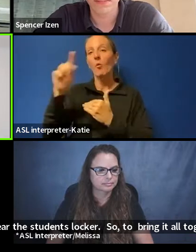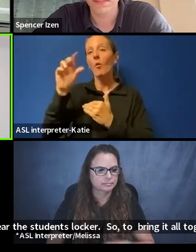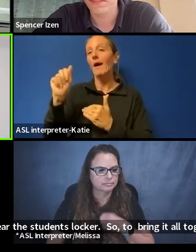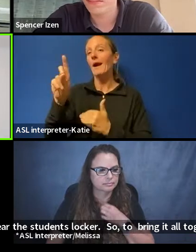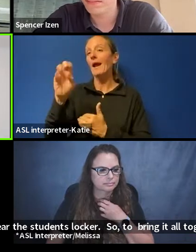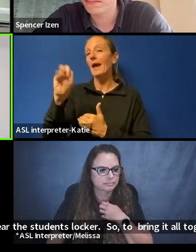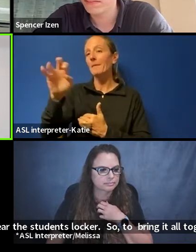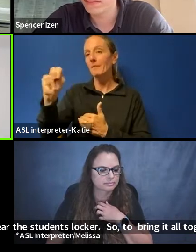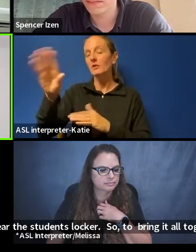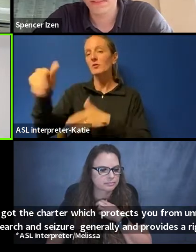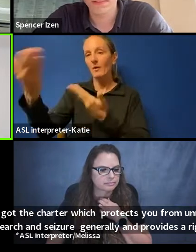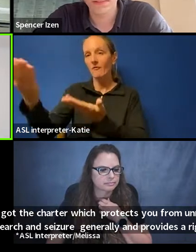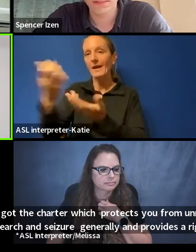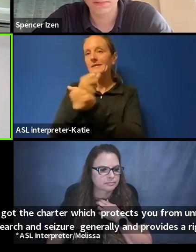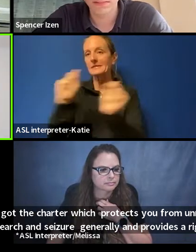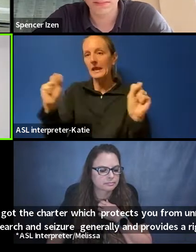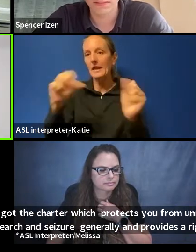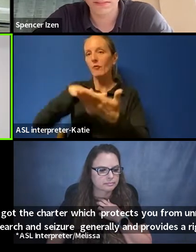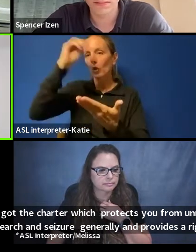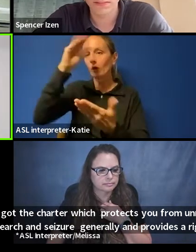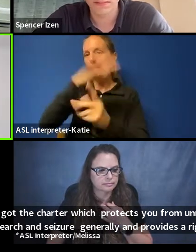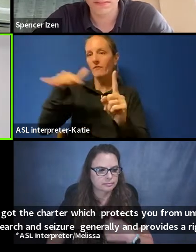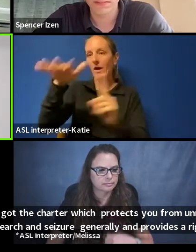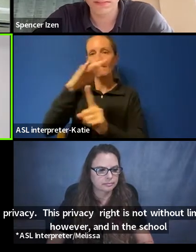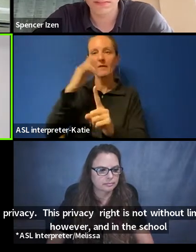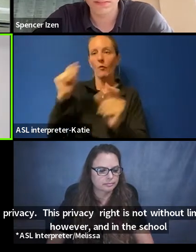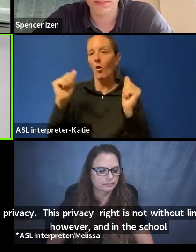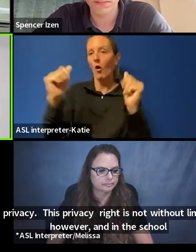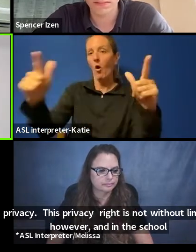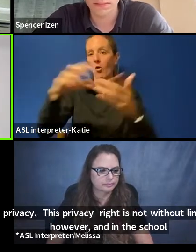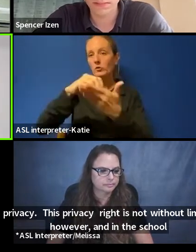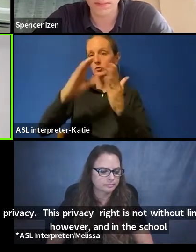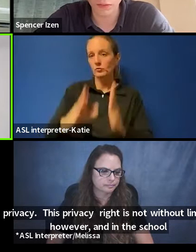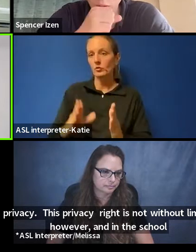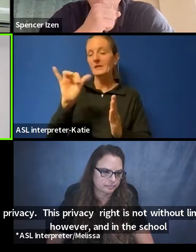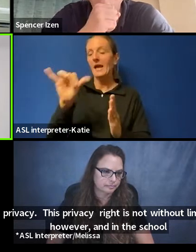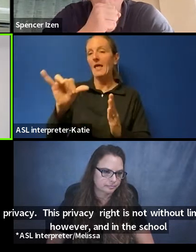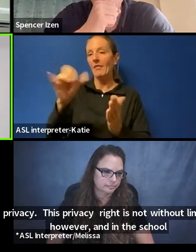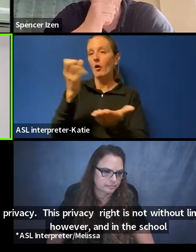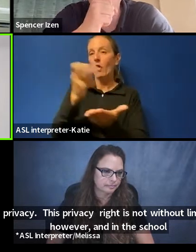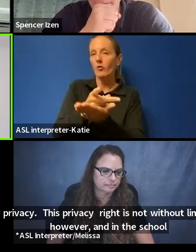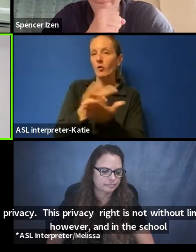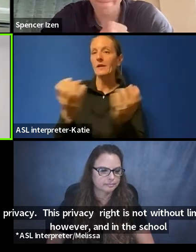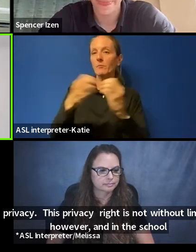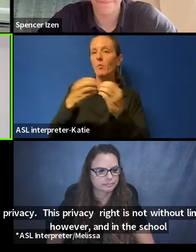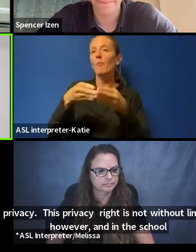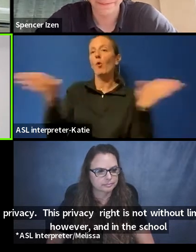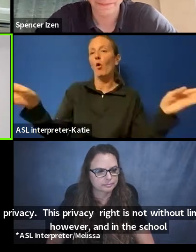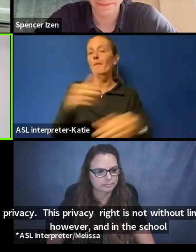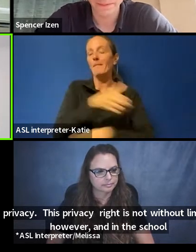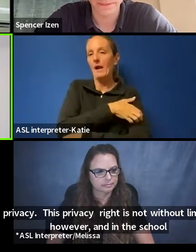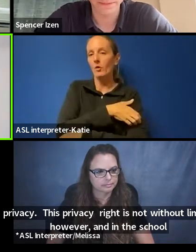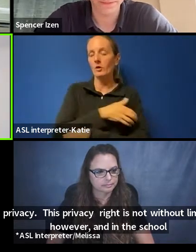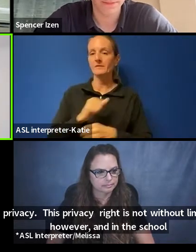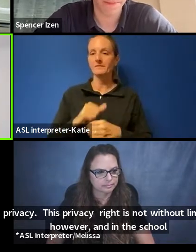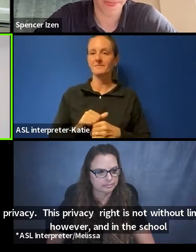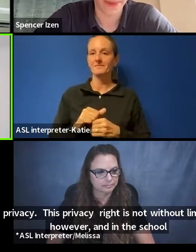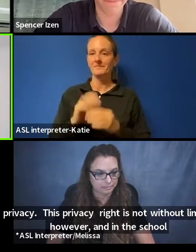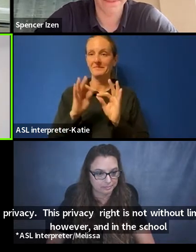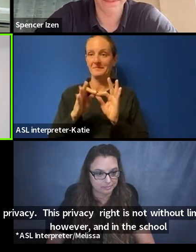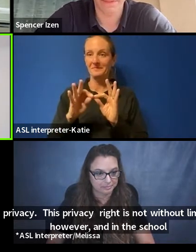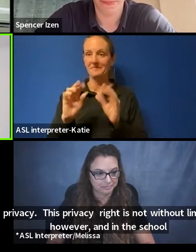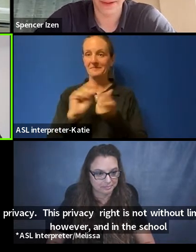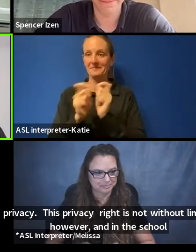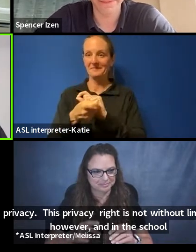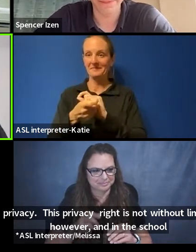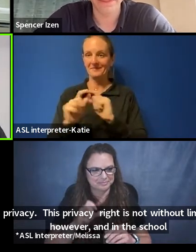safe and orderly learning environment for all students, which authorizes those broader powers of search and seizure. Then the school act in BC is a